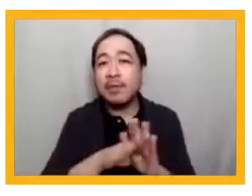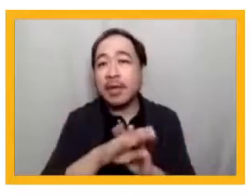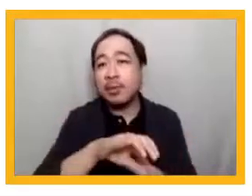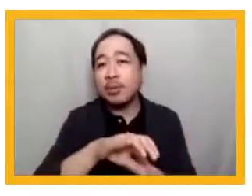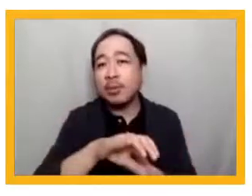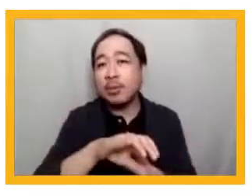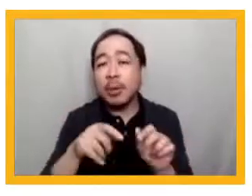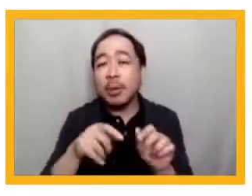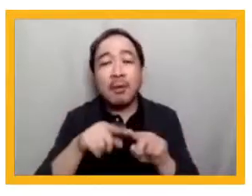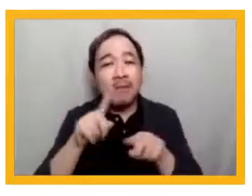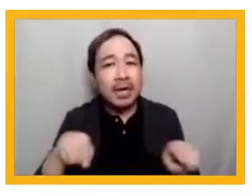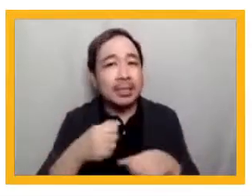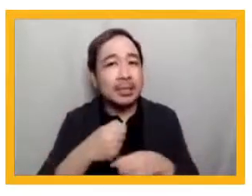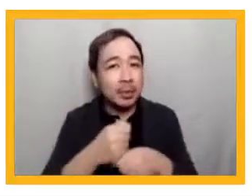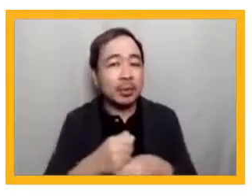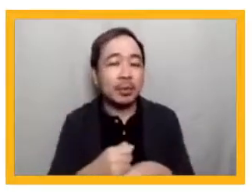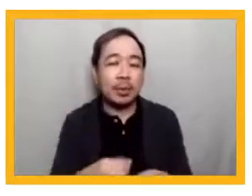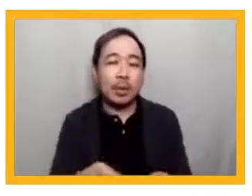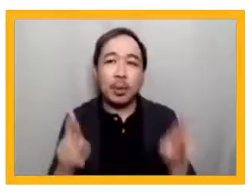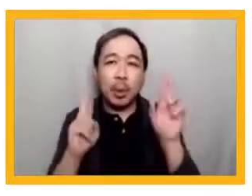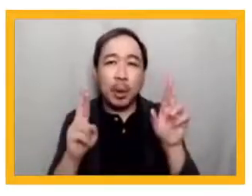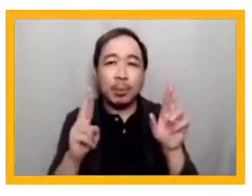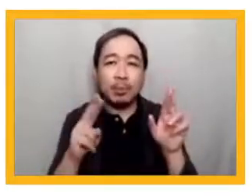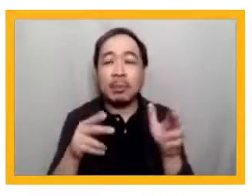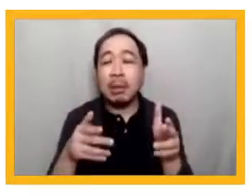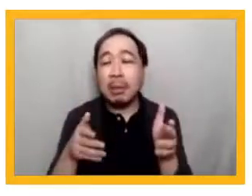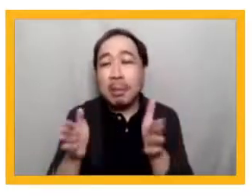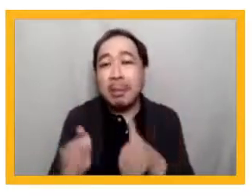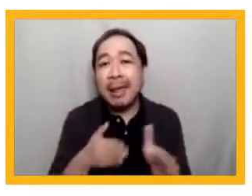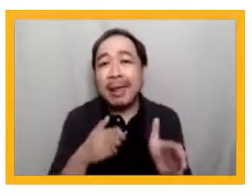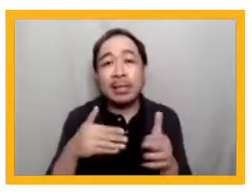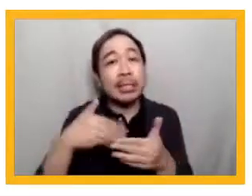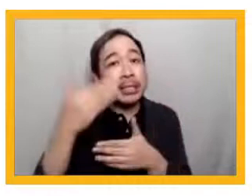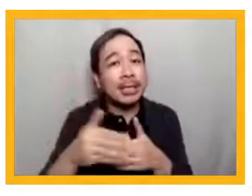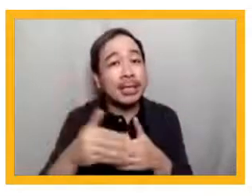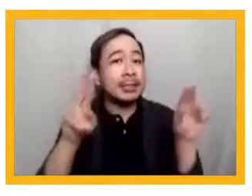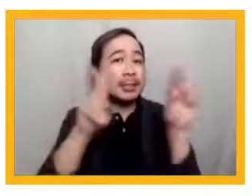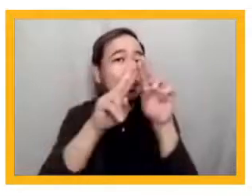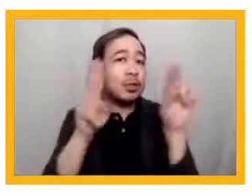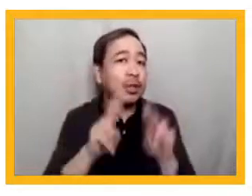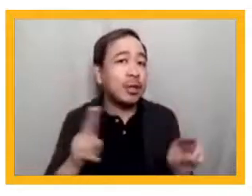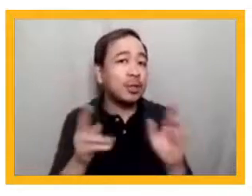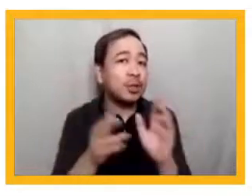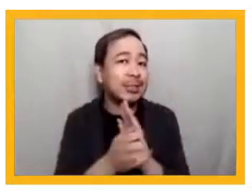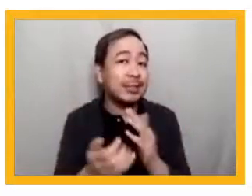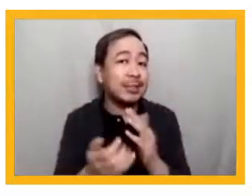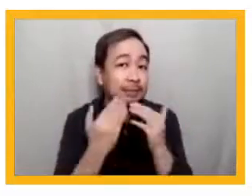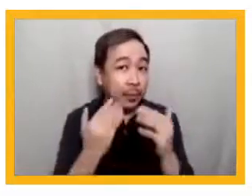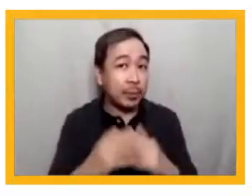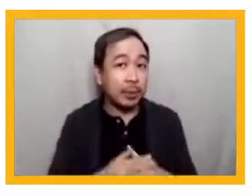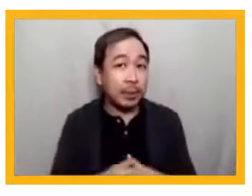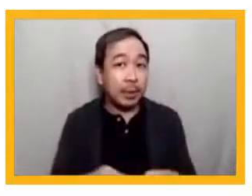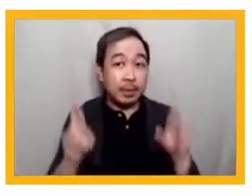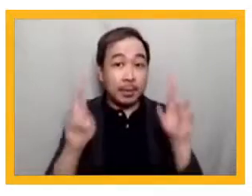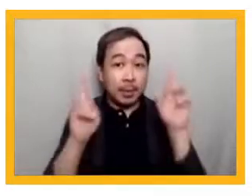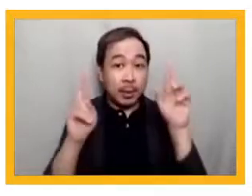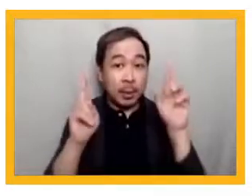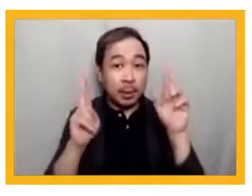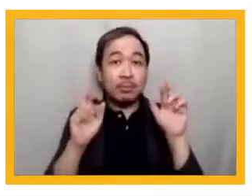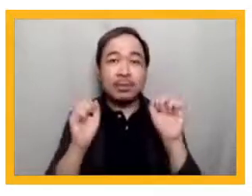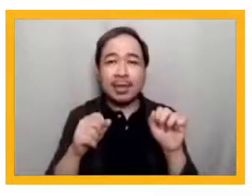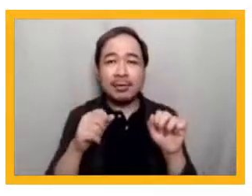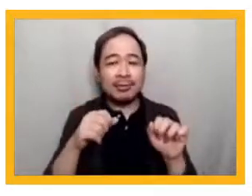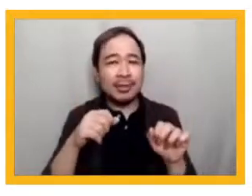We're looking forward to organizing the next International Skills Forum, where it is my sincere hope that we will hit the same